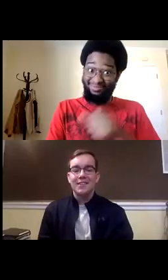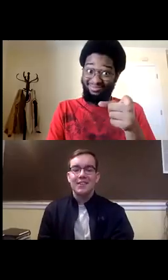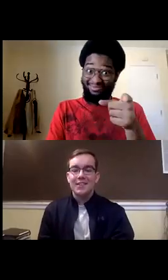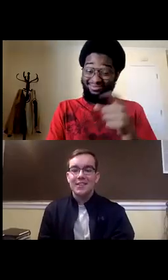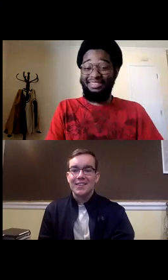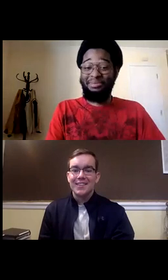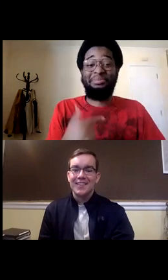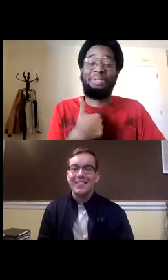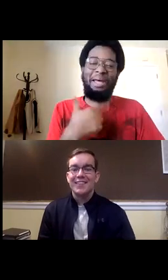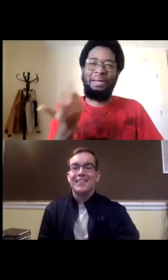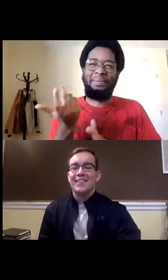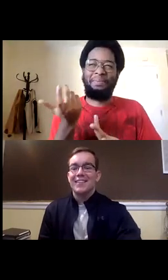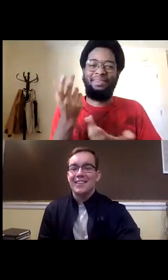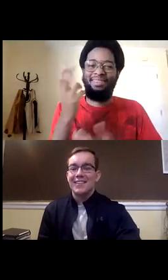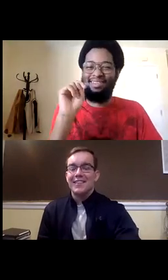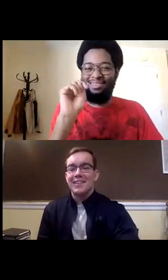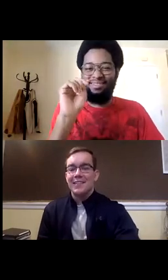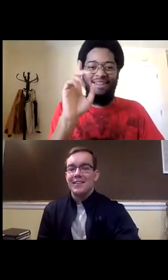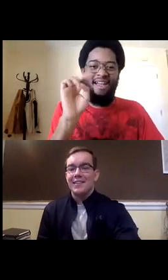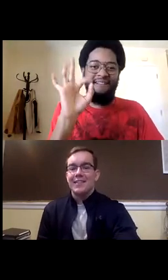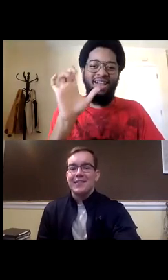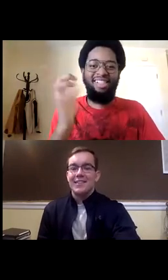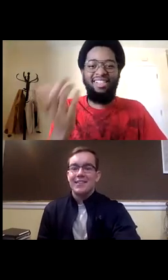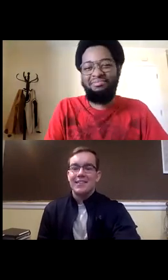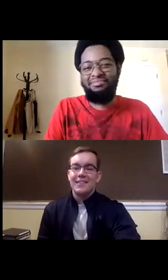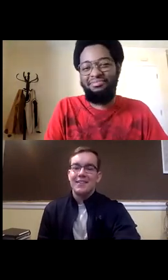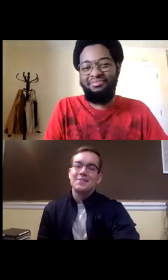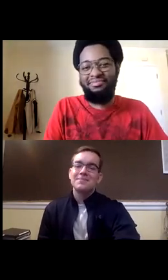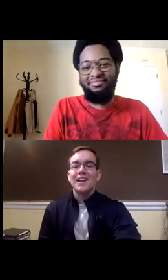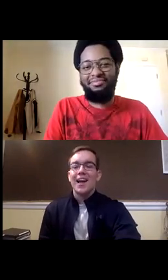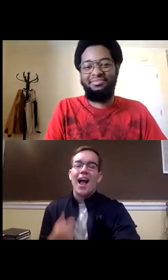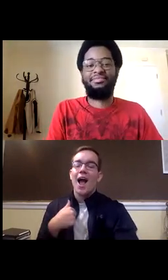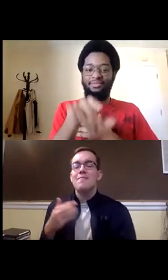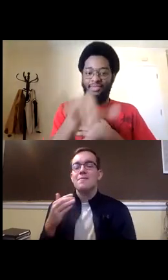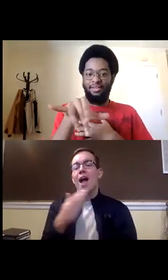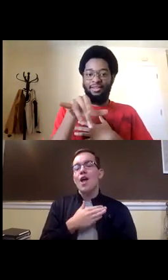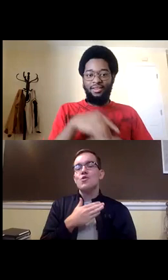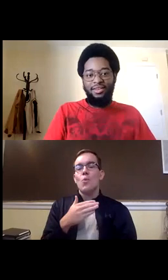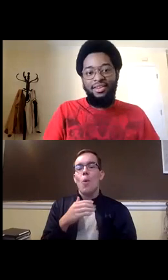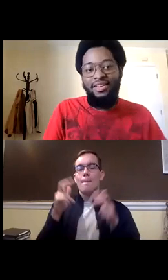my preference is the nba for me i'm gonna say the nfl